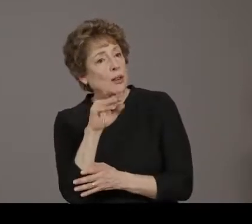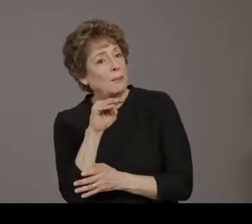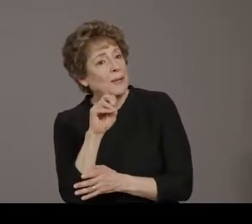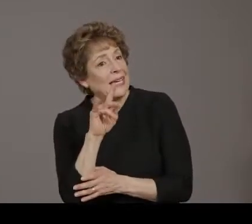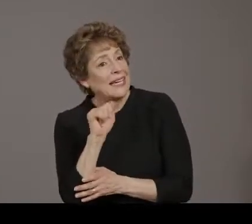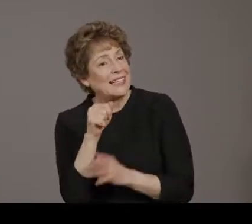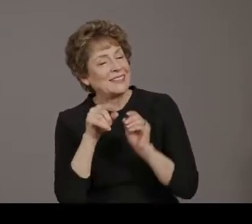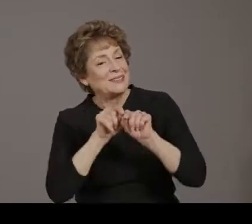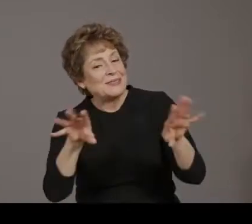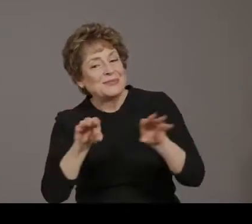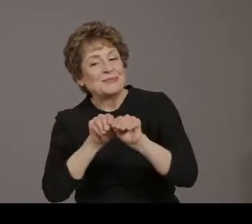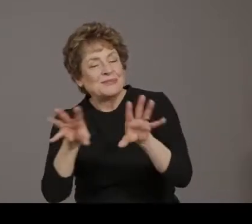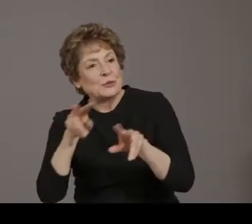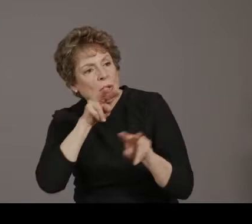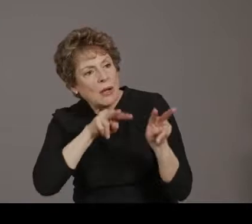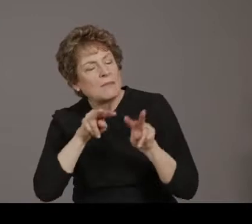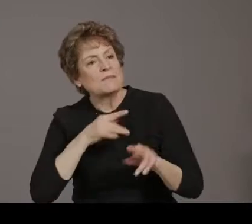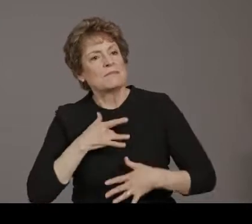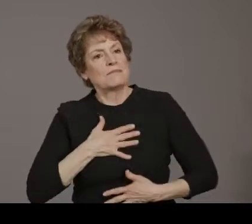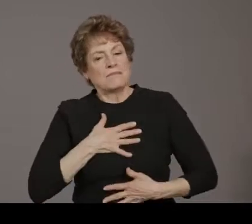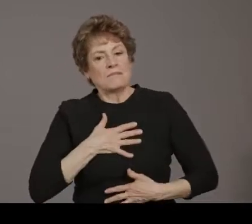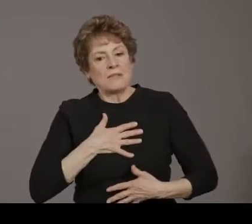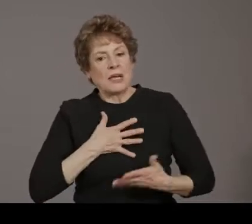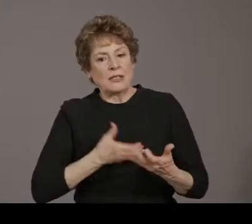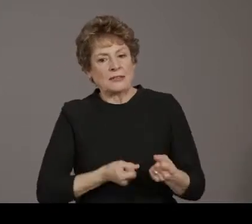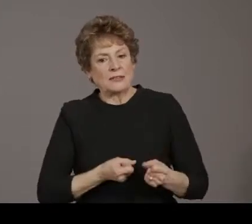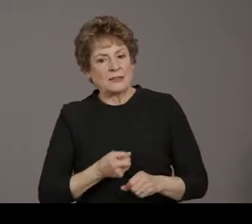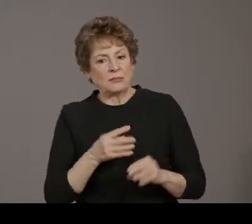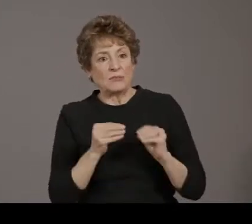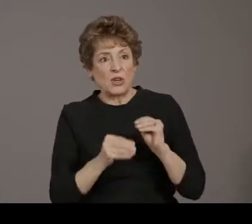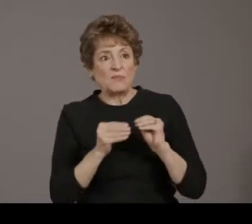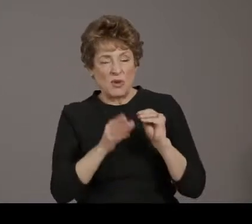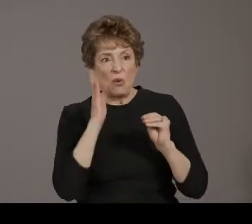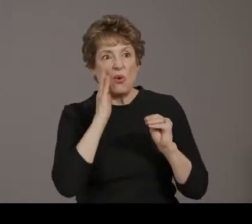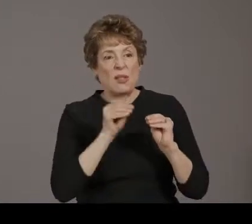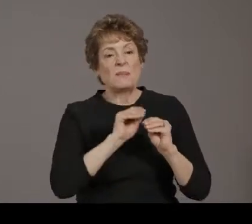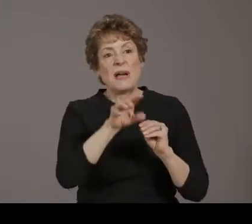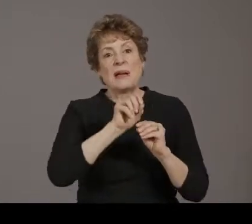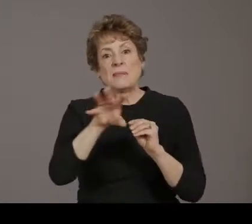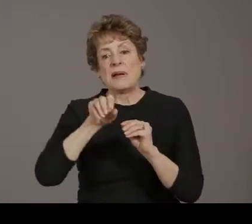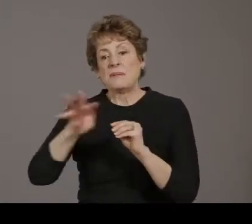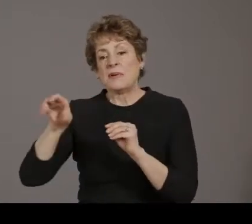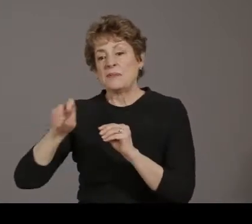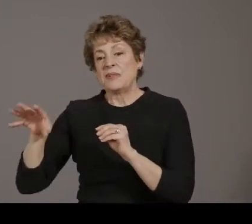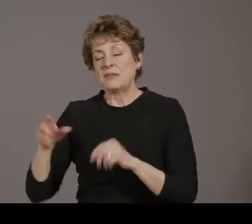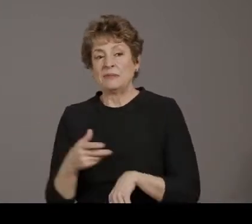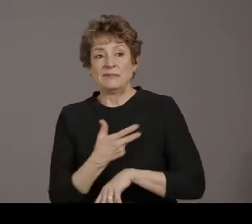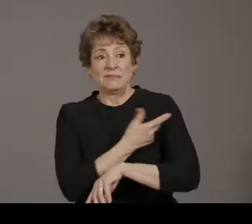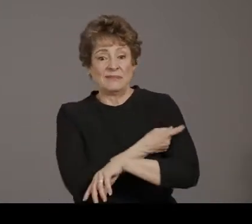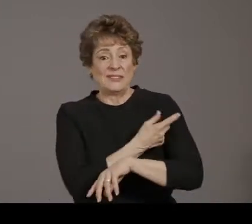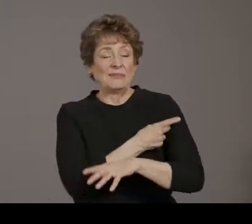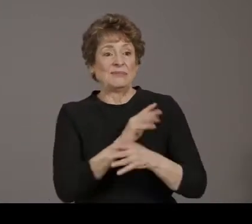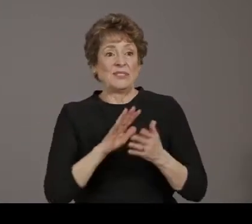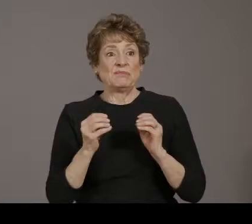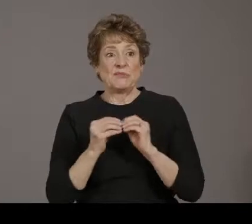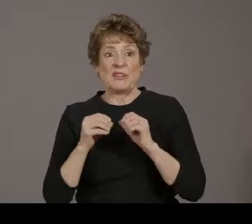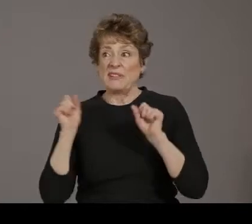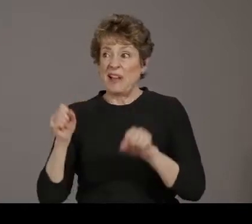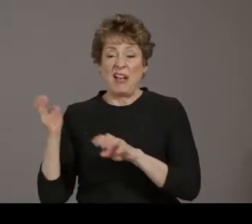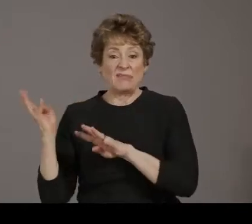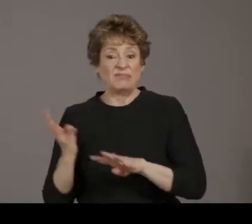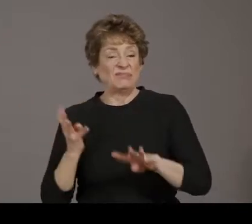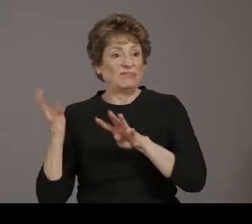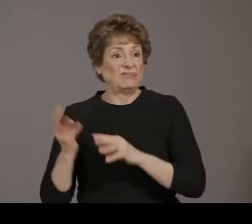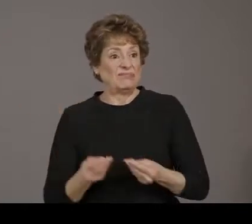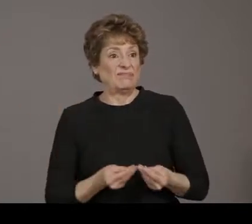where you will see more and more of this as the vaccine becomes more prevalent. And as we move into additional phases, but wanted